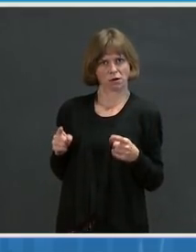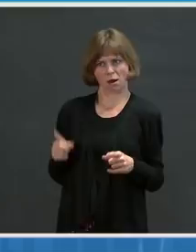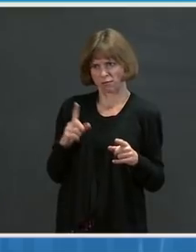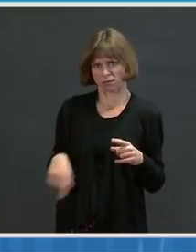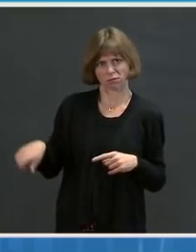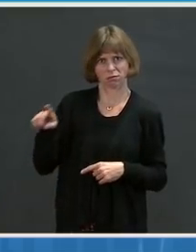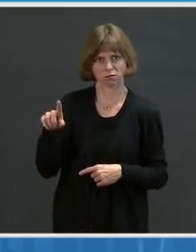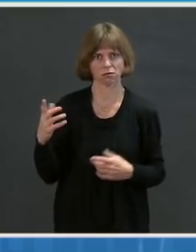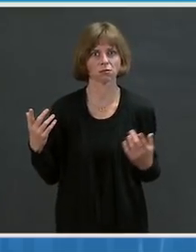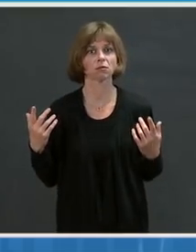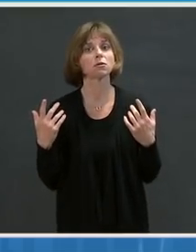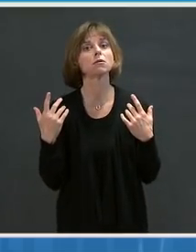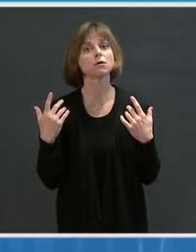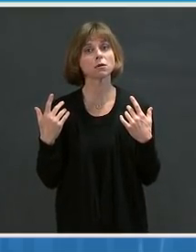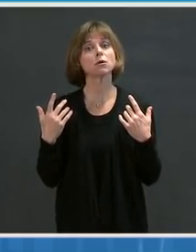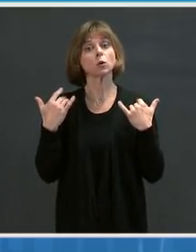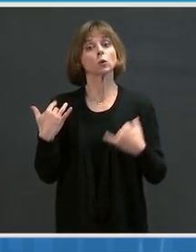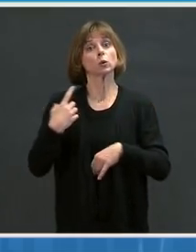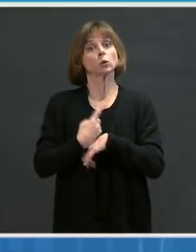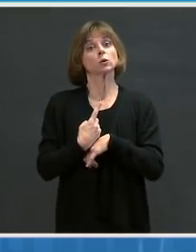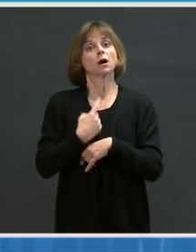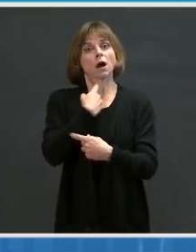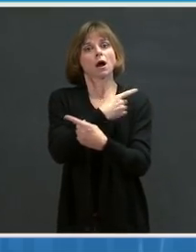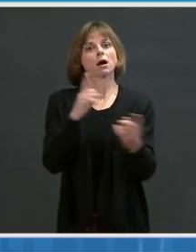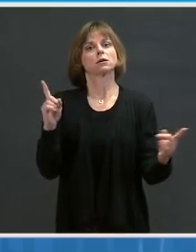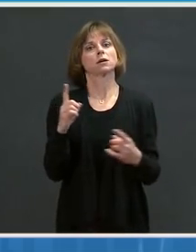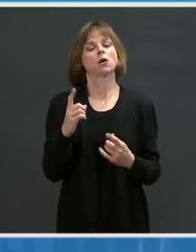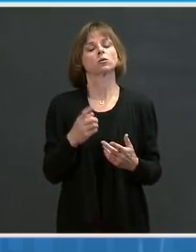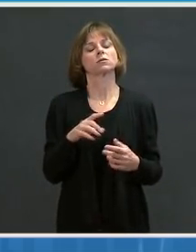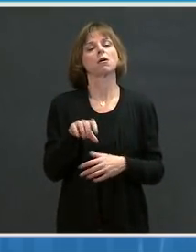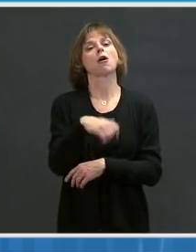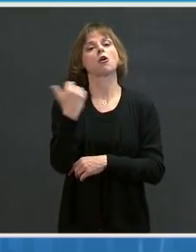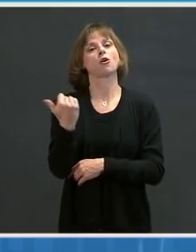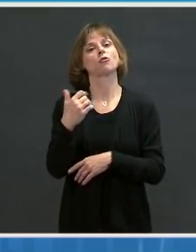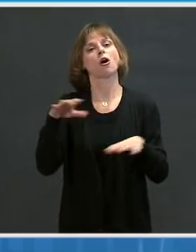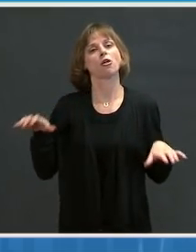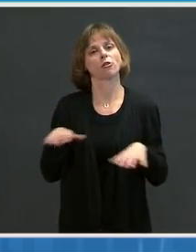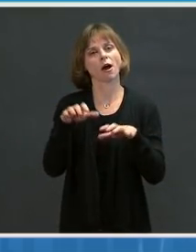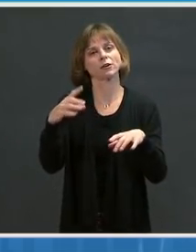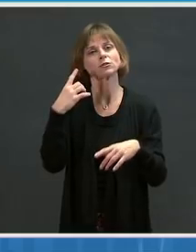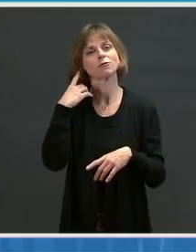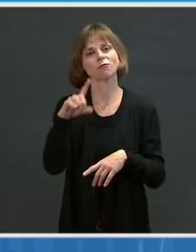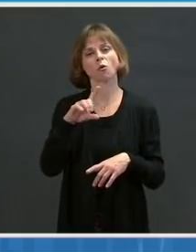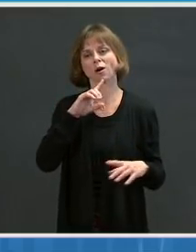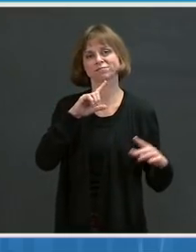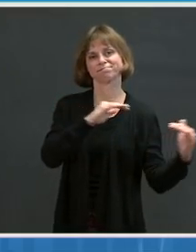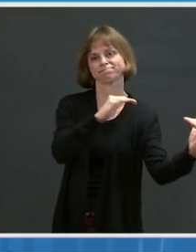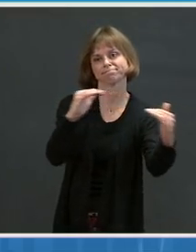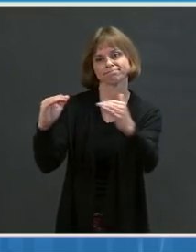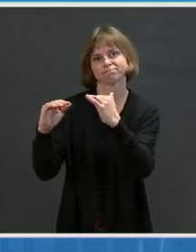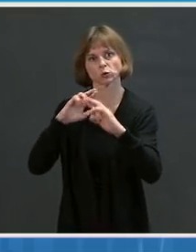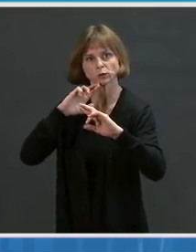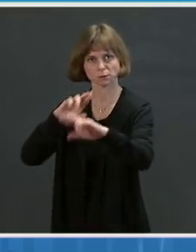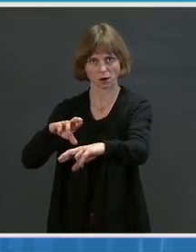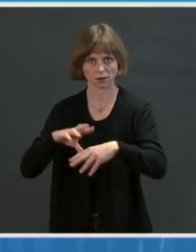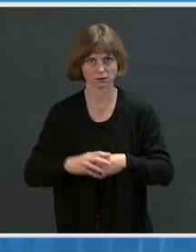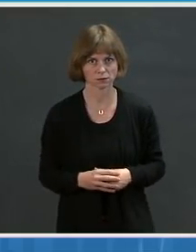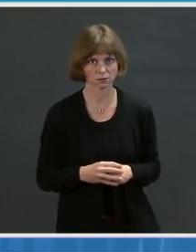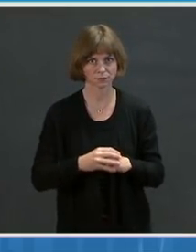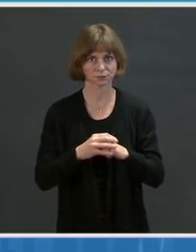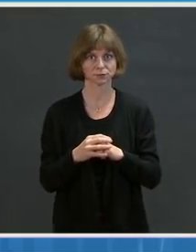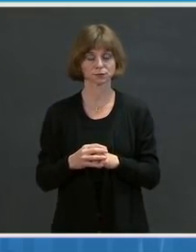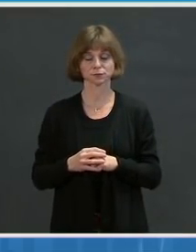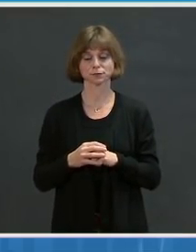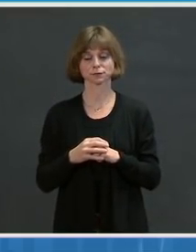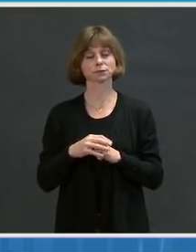Today, we're announcing another action we're taking to ensure an equitable response. In the month of March, we will begin to deliver